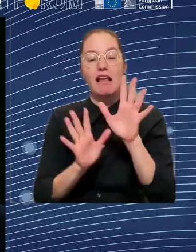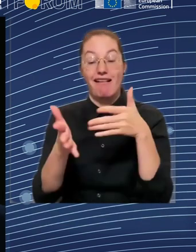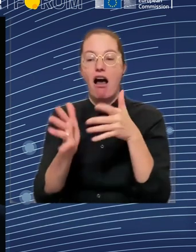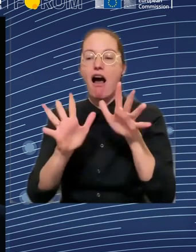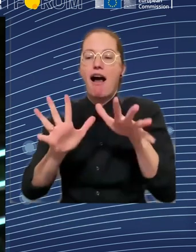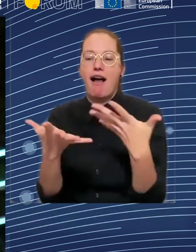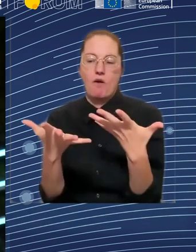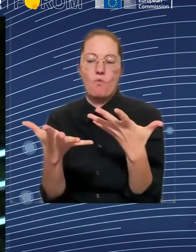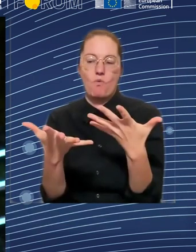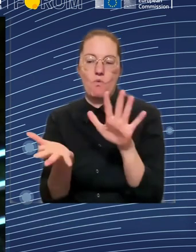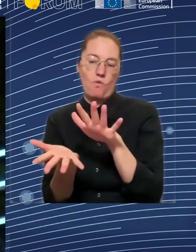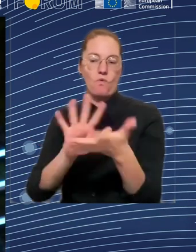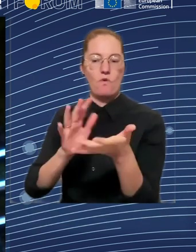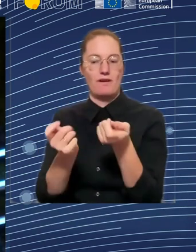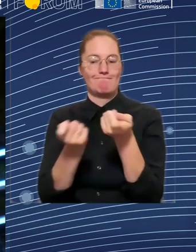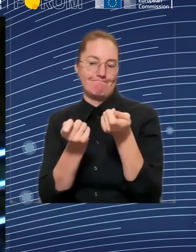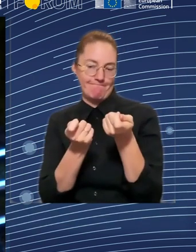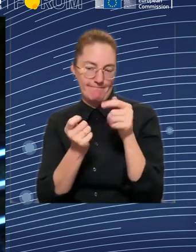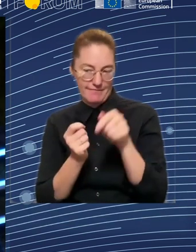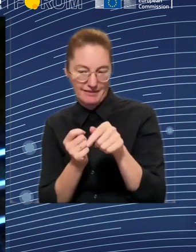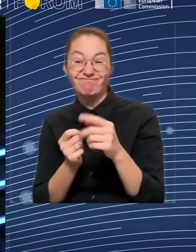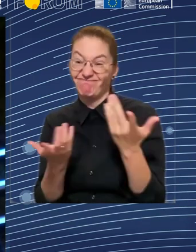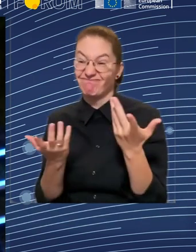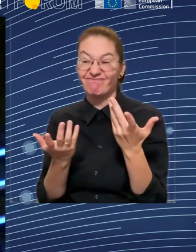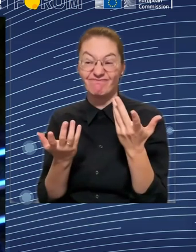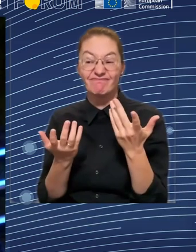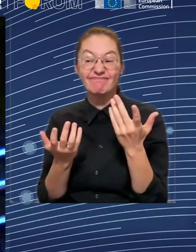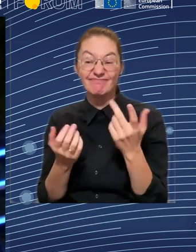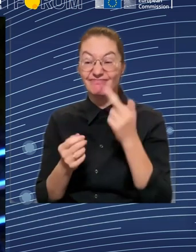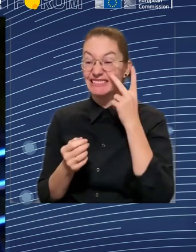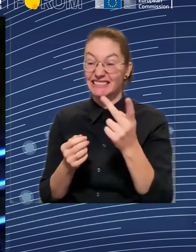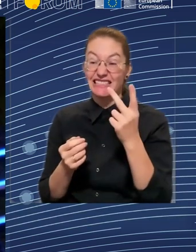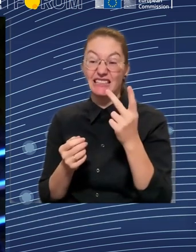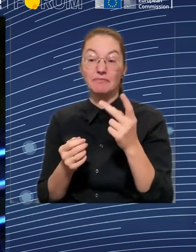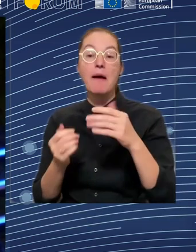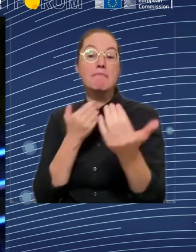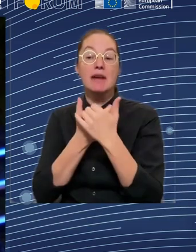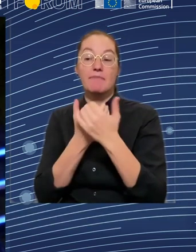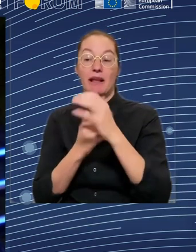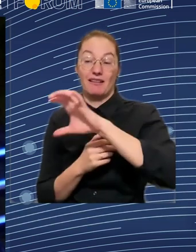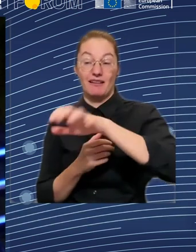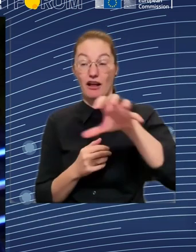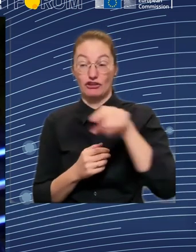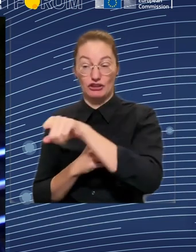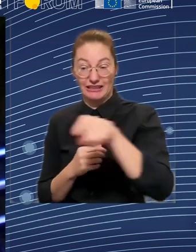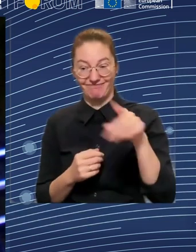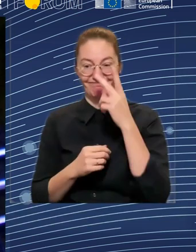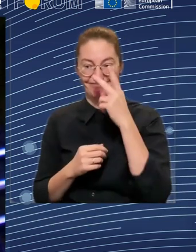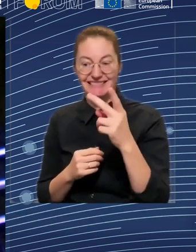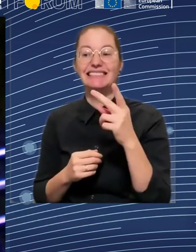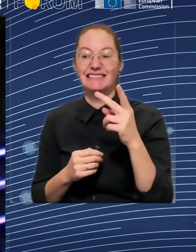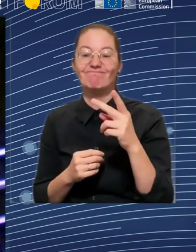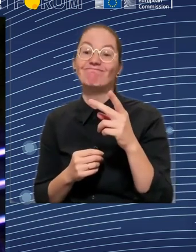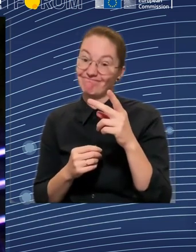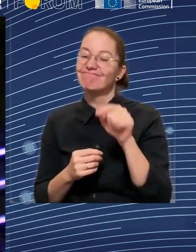and adequate social protection. So there I can, it's the ambition of the Belgian presidency indeed to work on